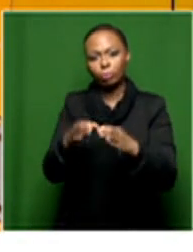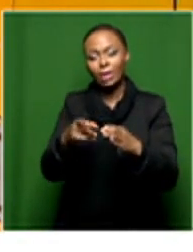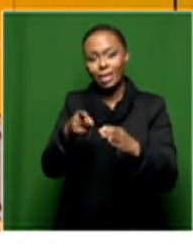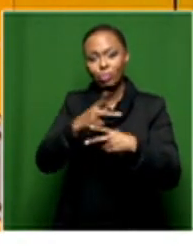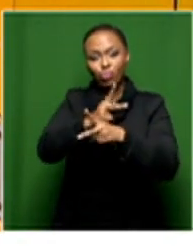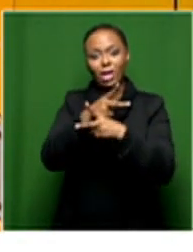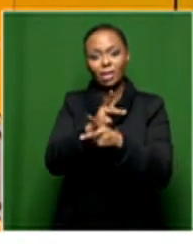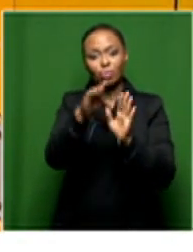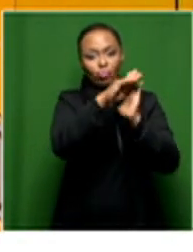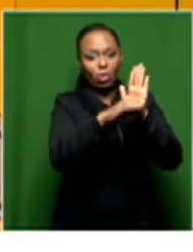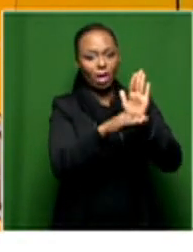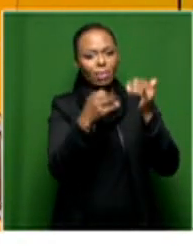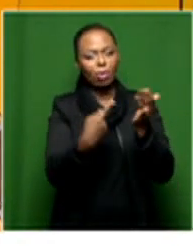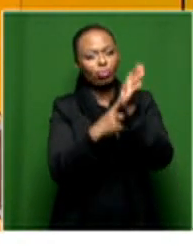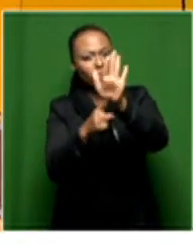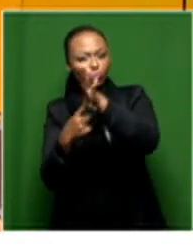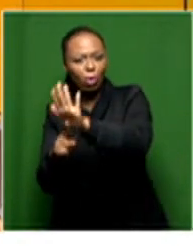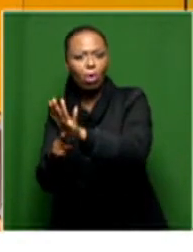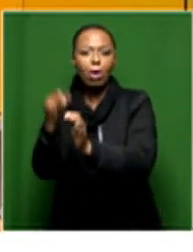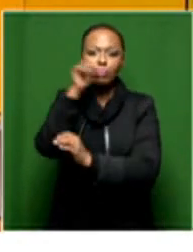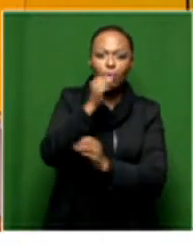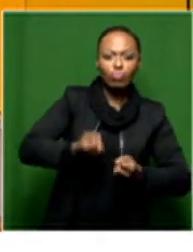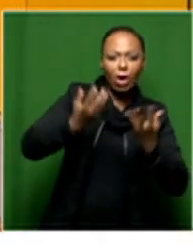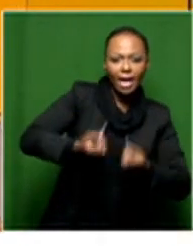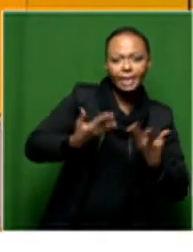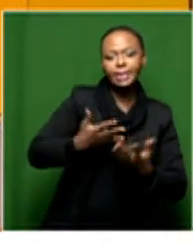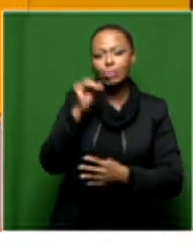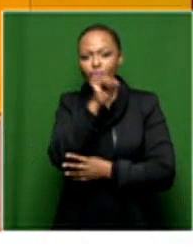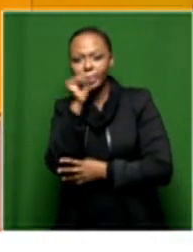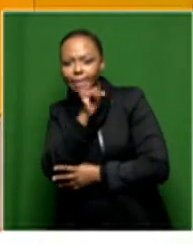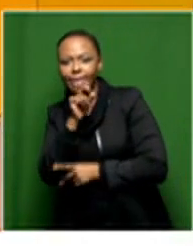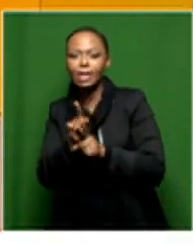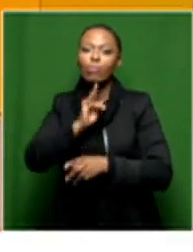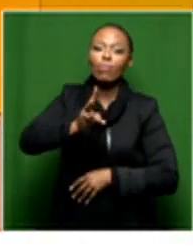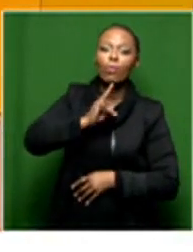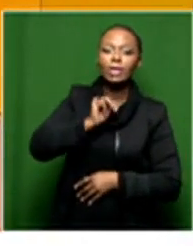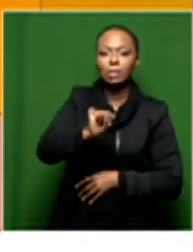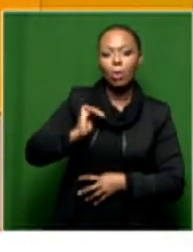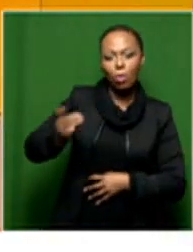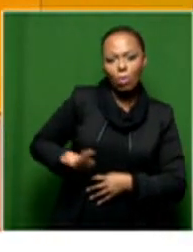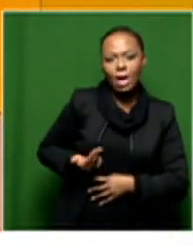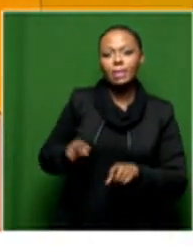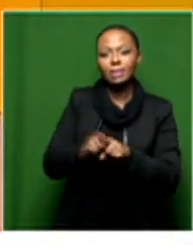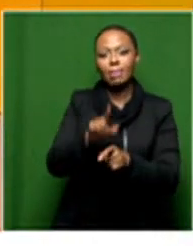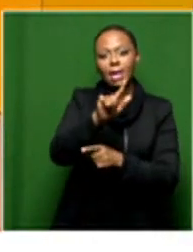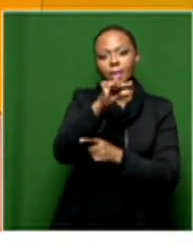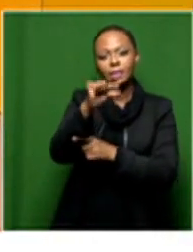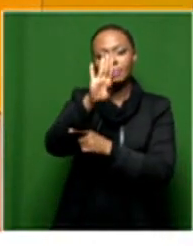This production showcases poetry and music aimed at amplifying the voices and the plight of women and the